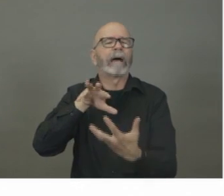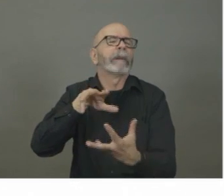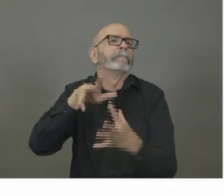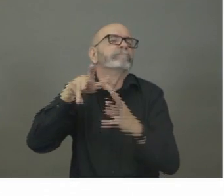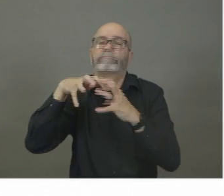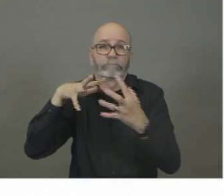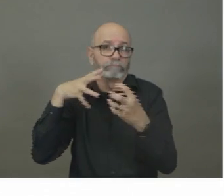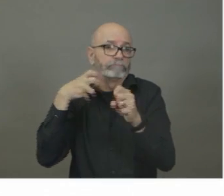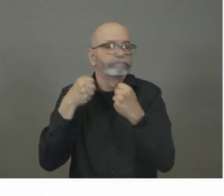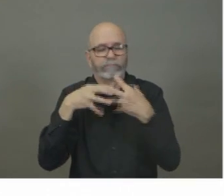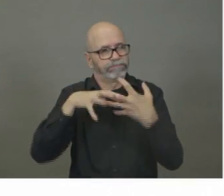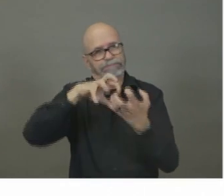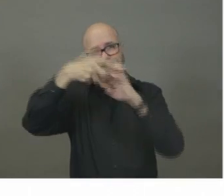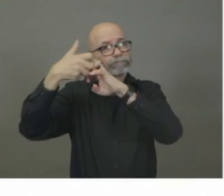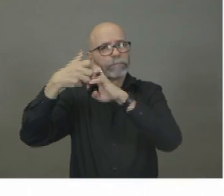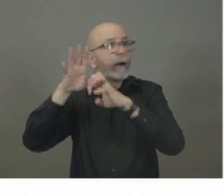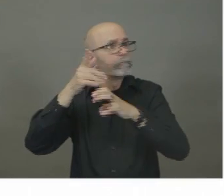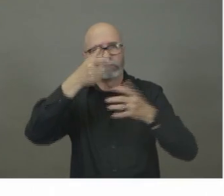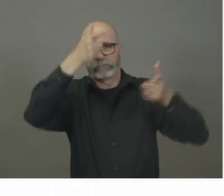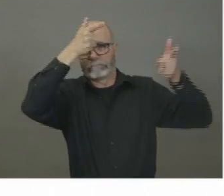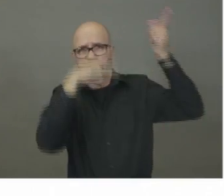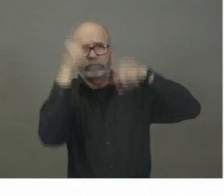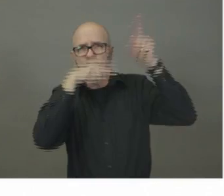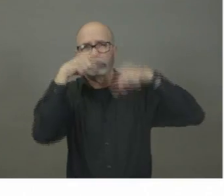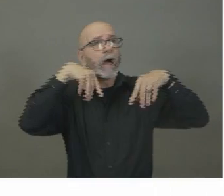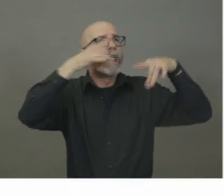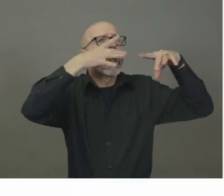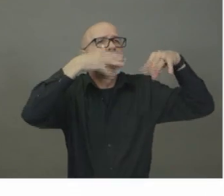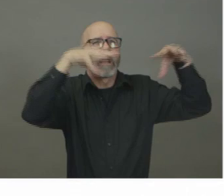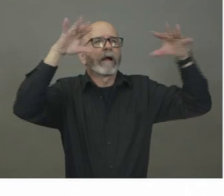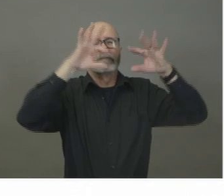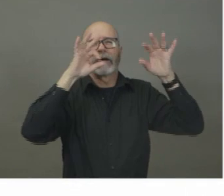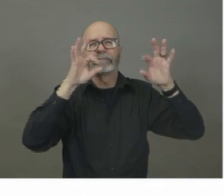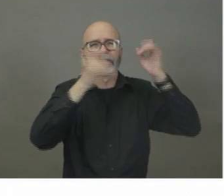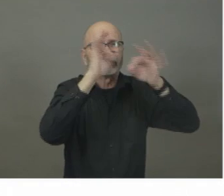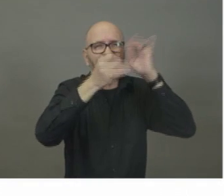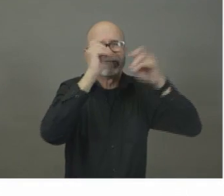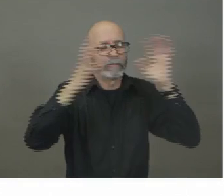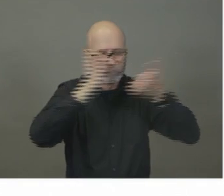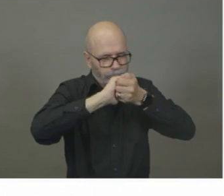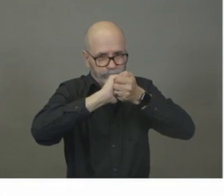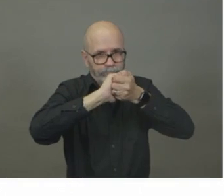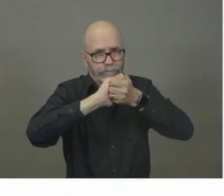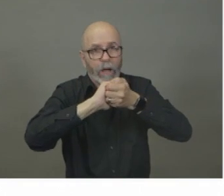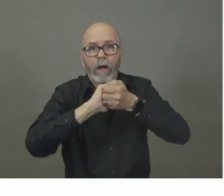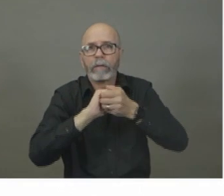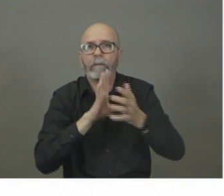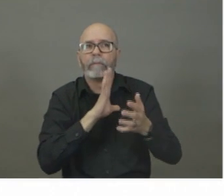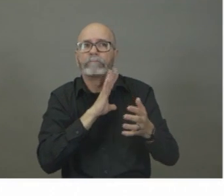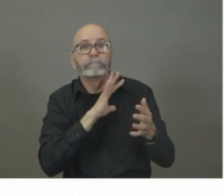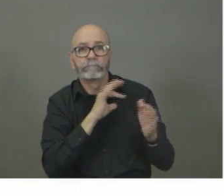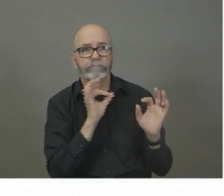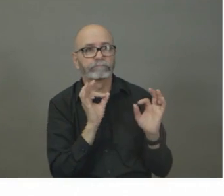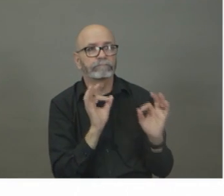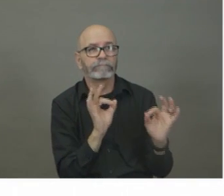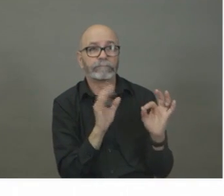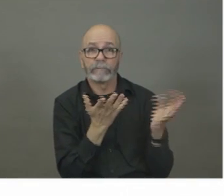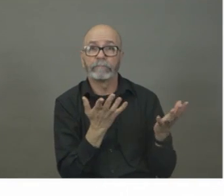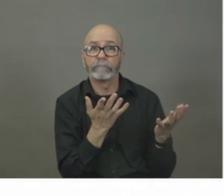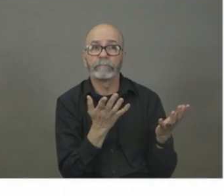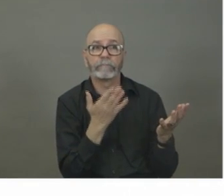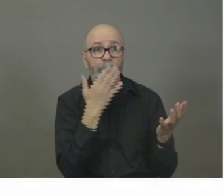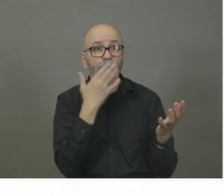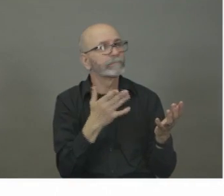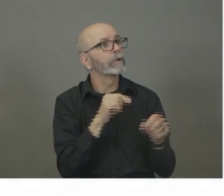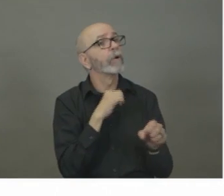the appropriate information consistently, updated constantly. I can only ask you, again, this is an important part that we're all in this together.